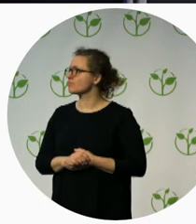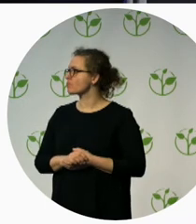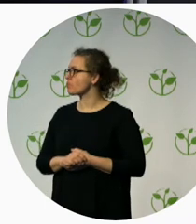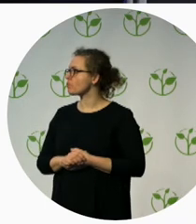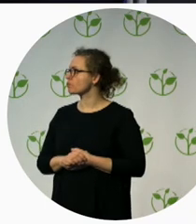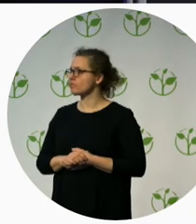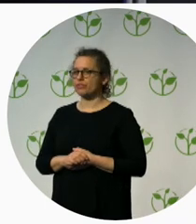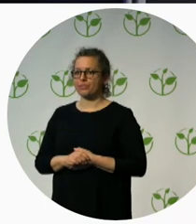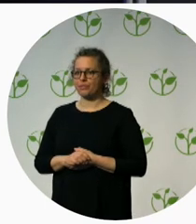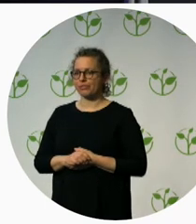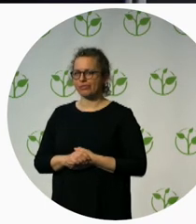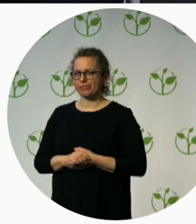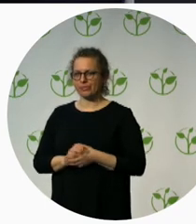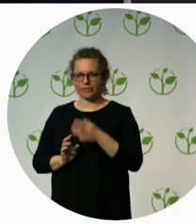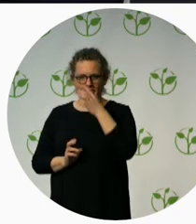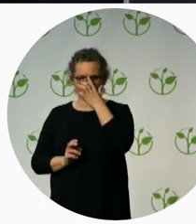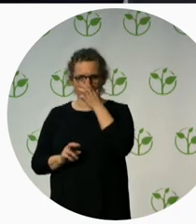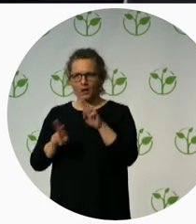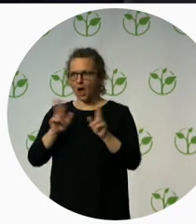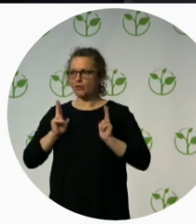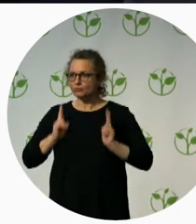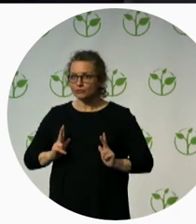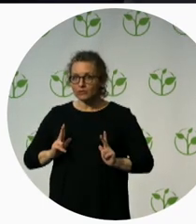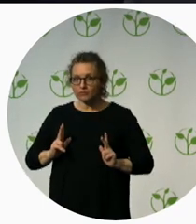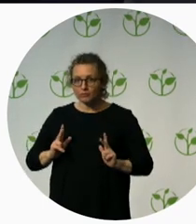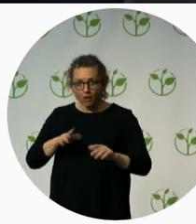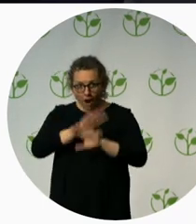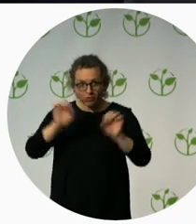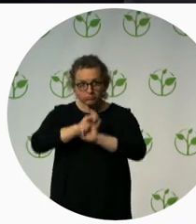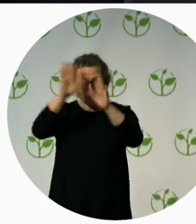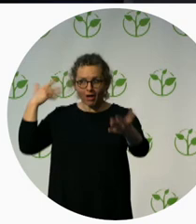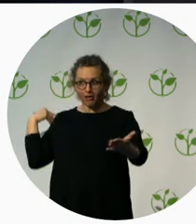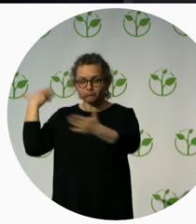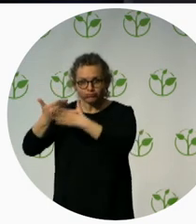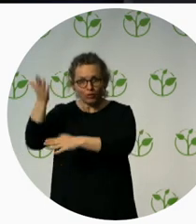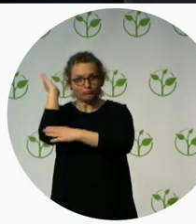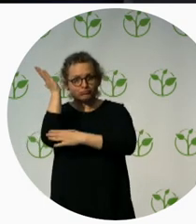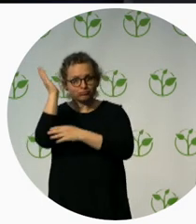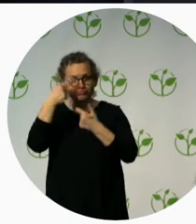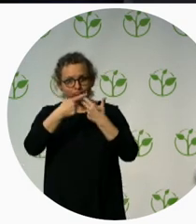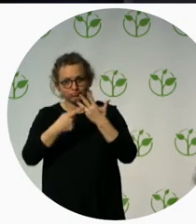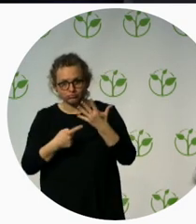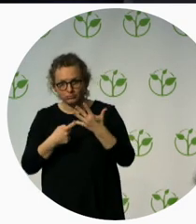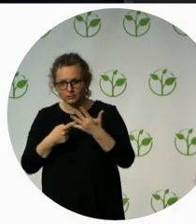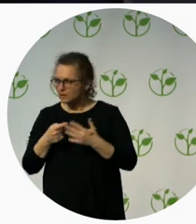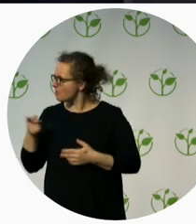So, very satisfied customers here, everybody. Thank you. I'll take my notes because I have a few questions of my own.